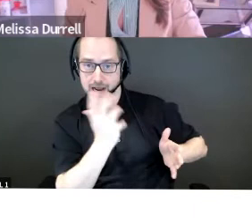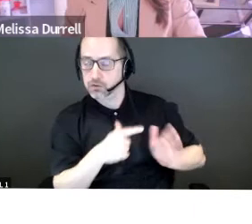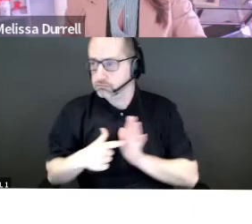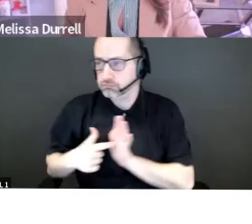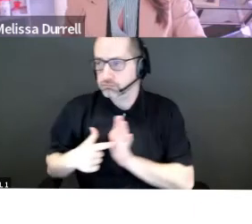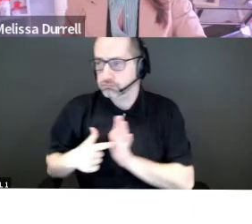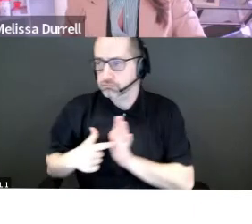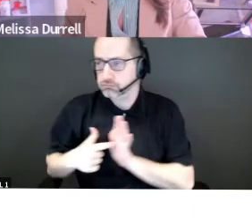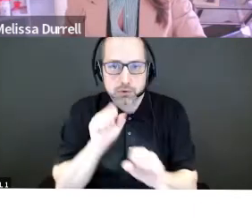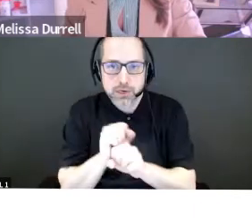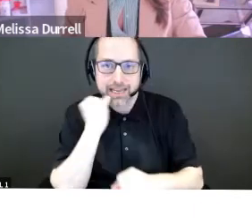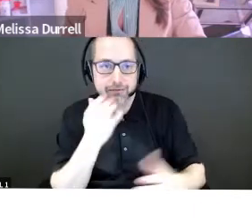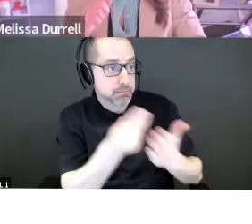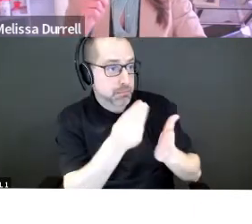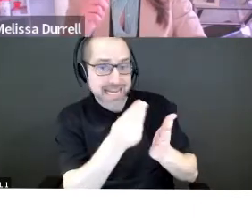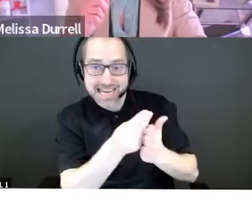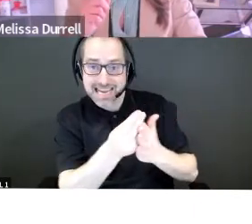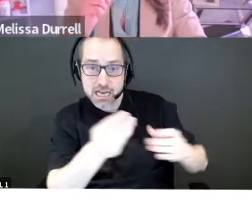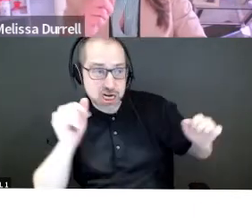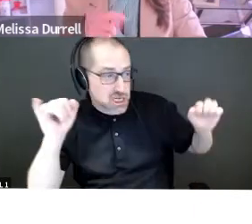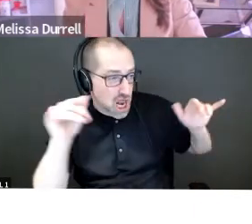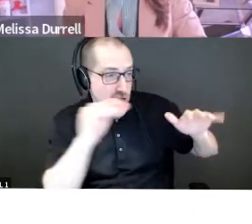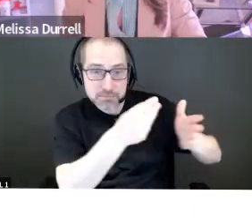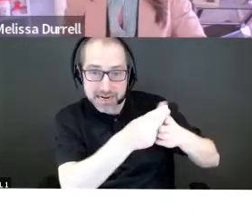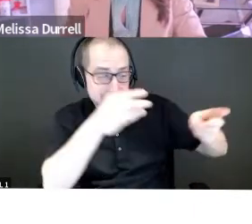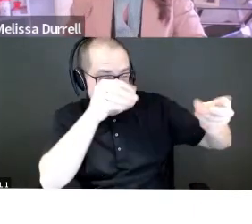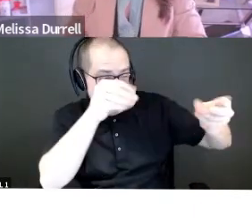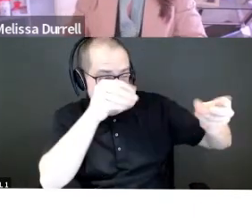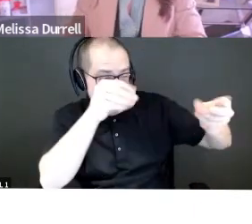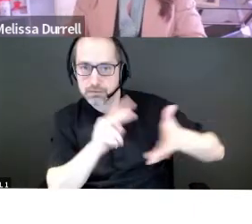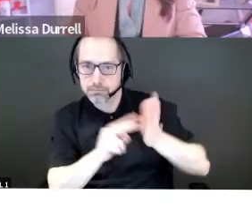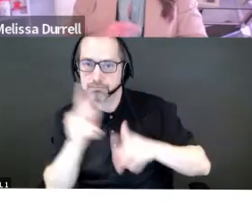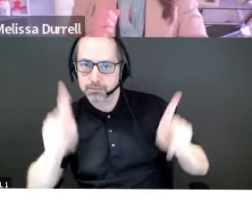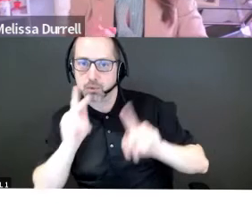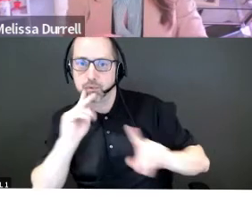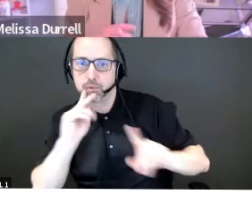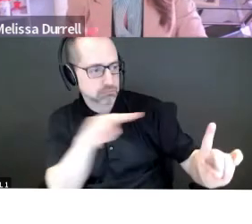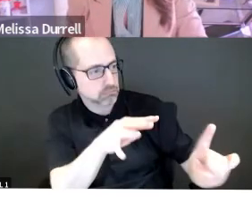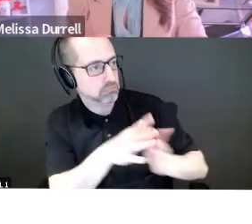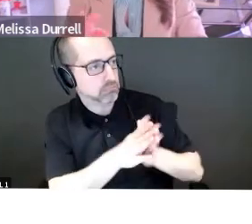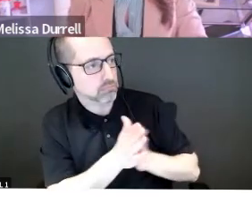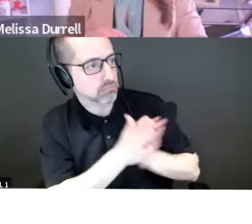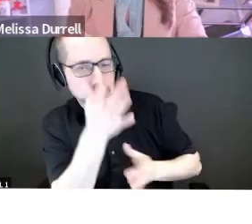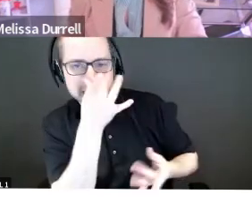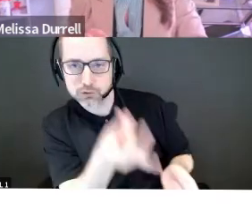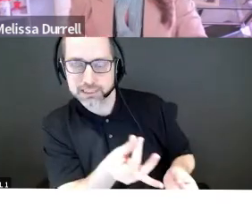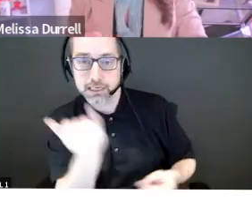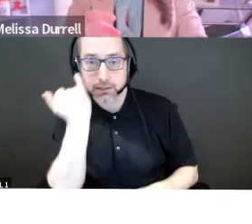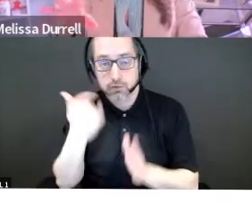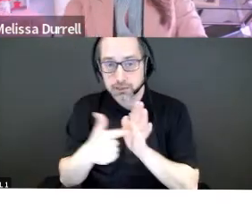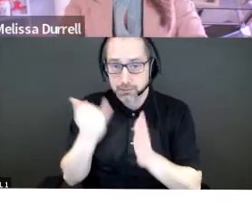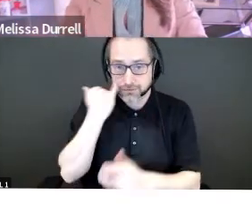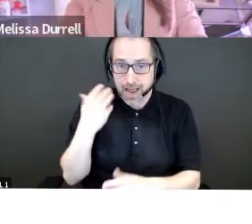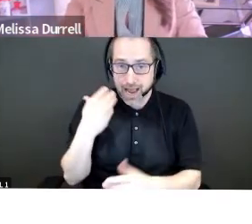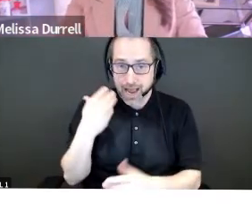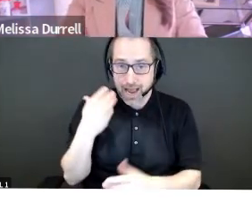goes, focus flows, where the money flows, focus goes, there it is. Uh, so, uh, you know, if I know that money's going into an